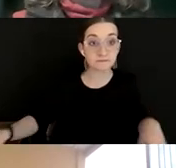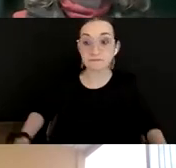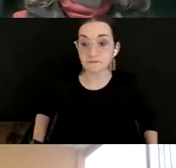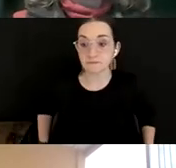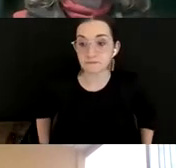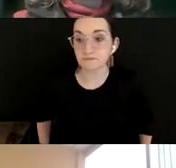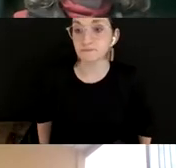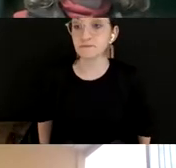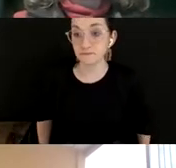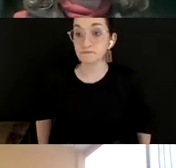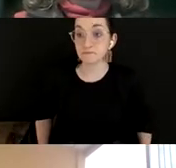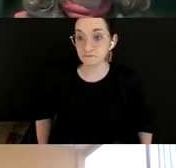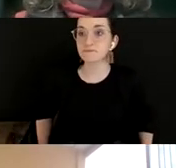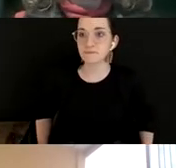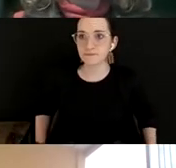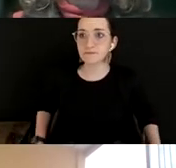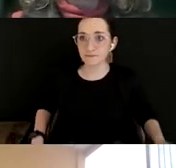great. Quite a few people.